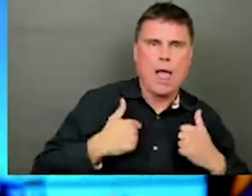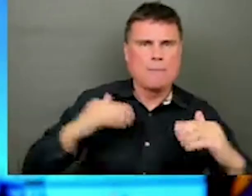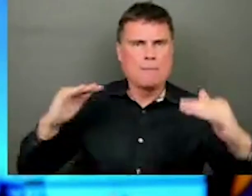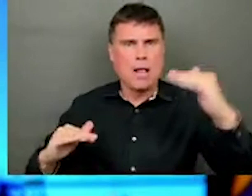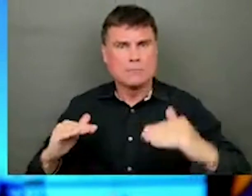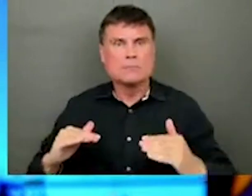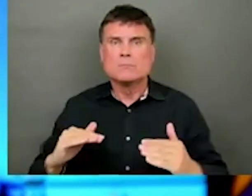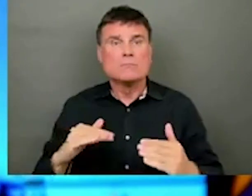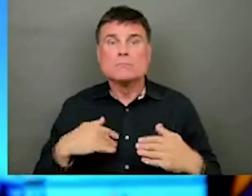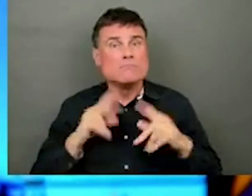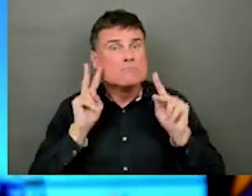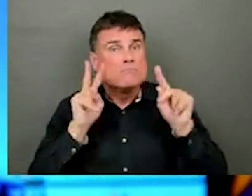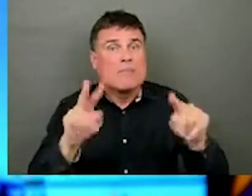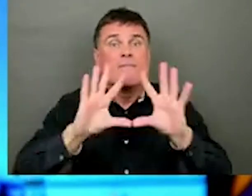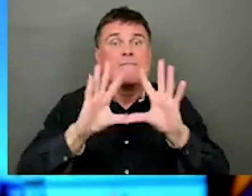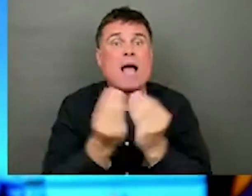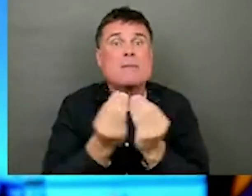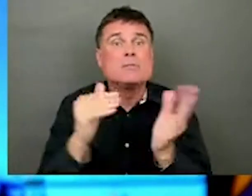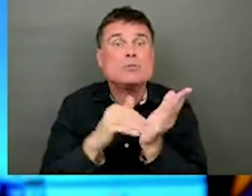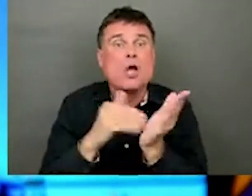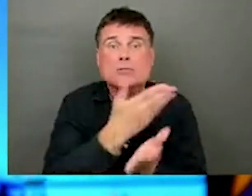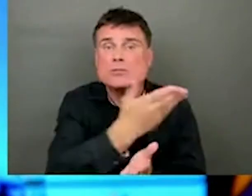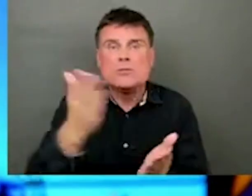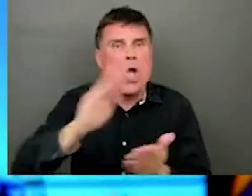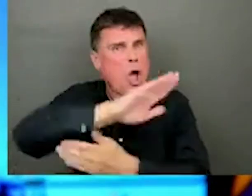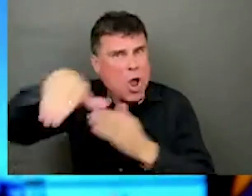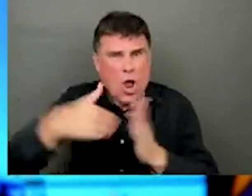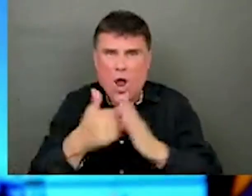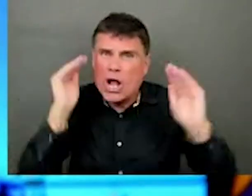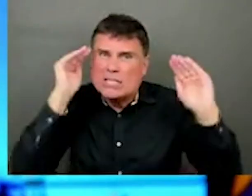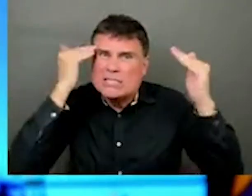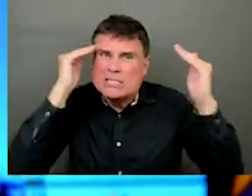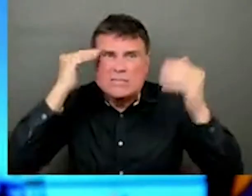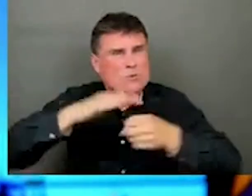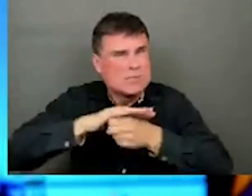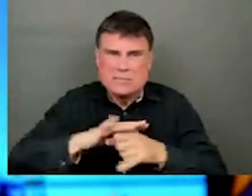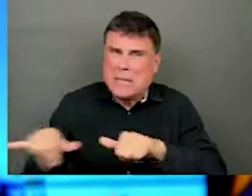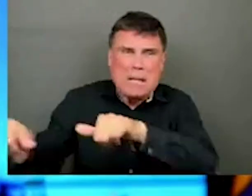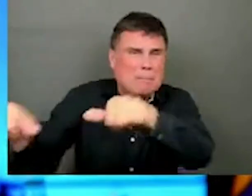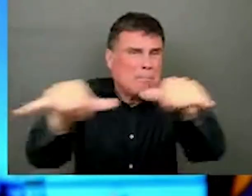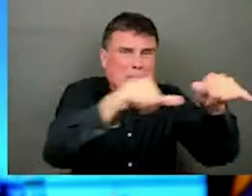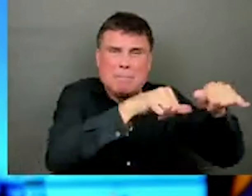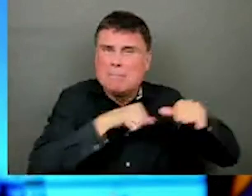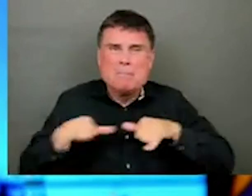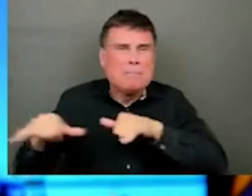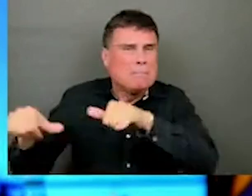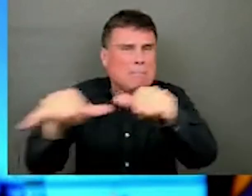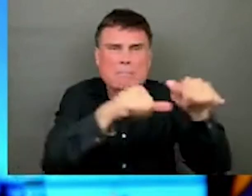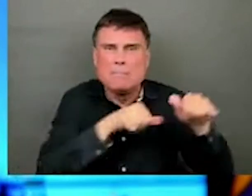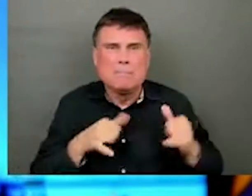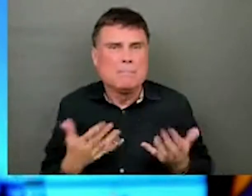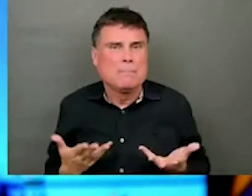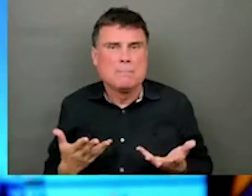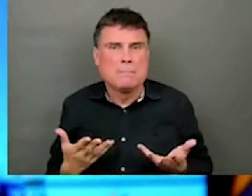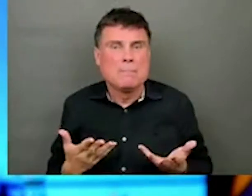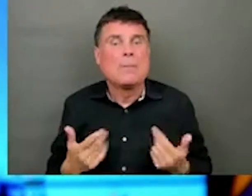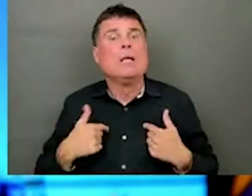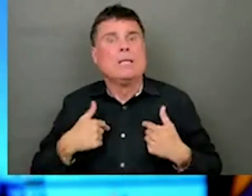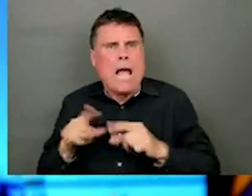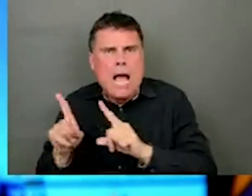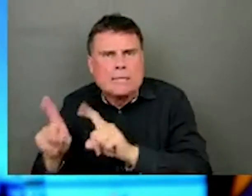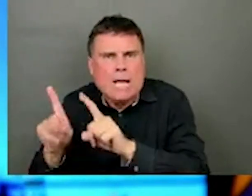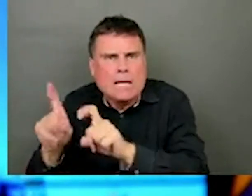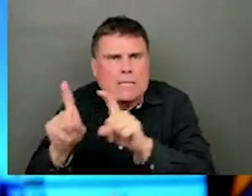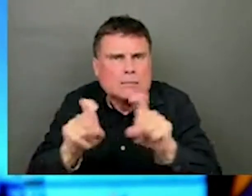sector. And we've also done the surveys, as you know, that help us understand the issues that we're dealing with in our